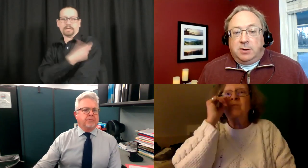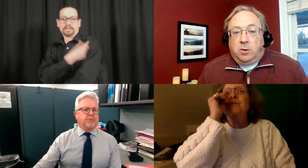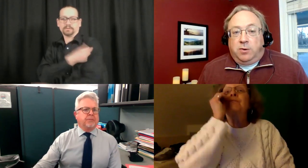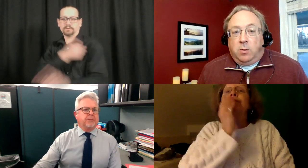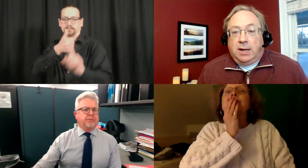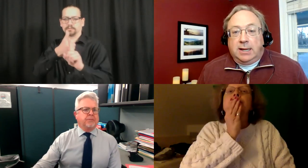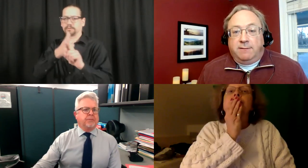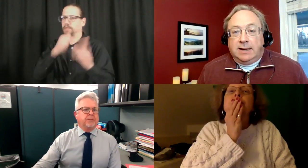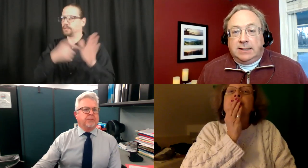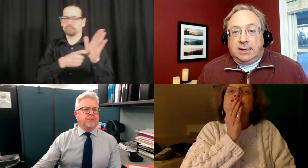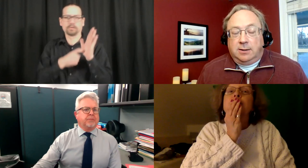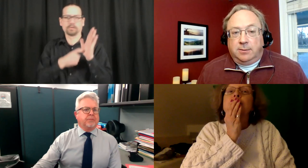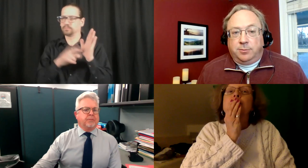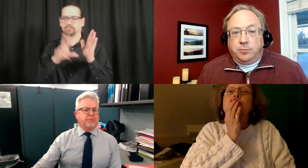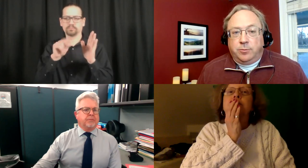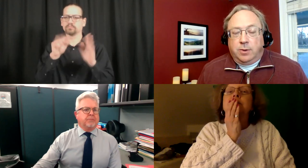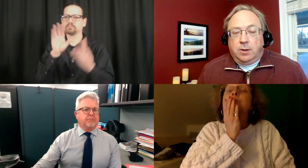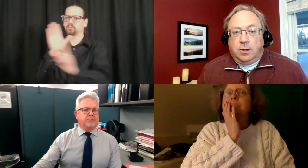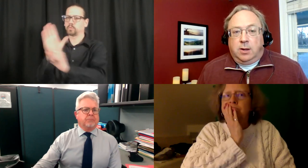It's up to you if you want to get the vaccine.